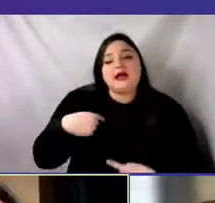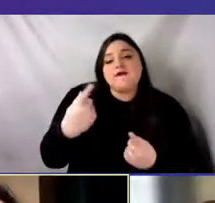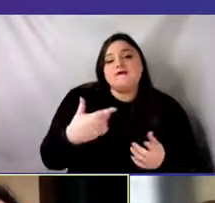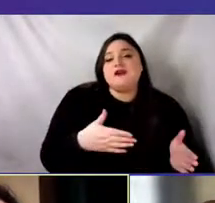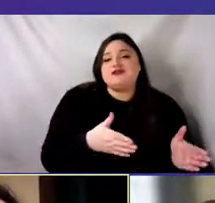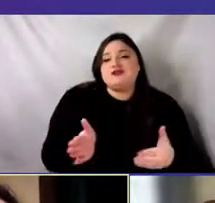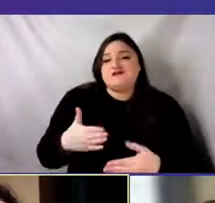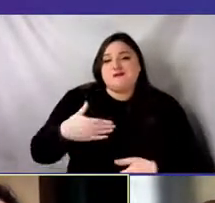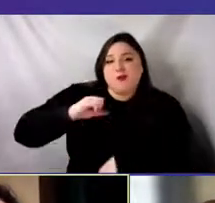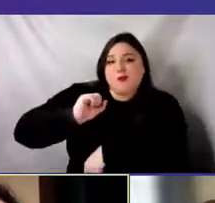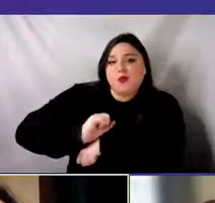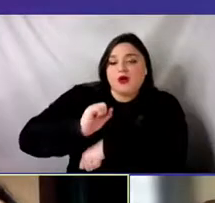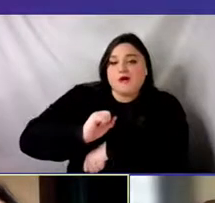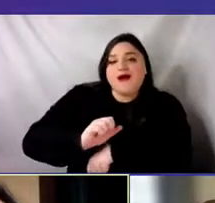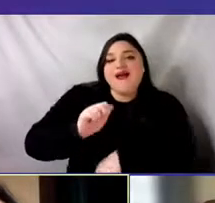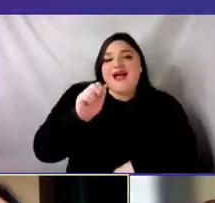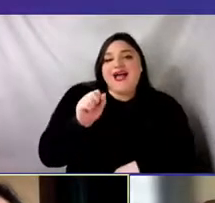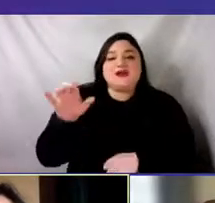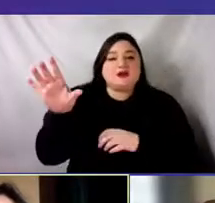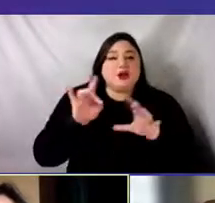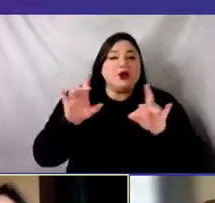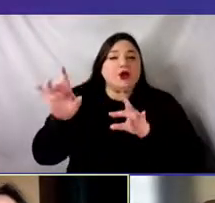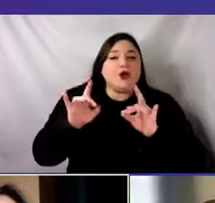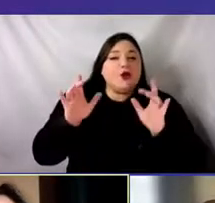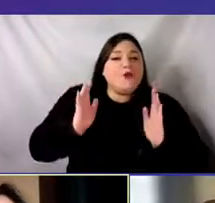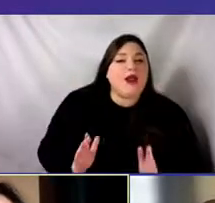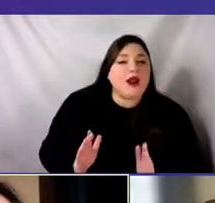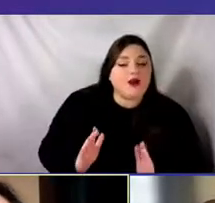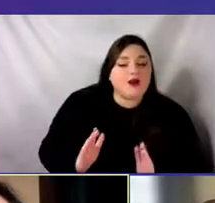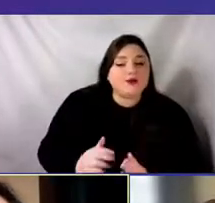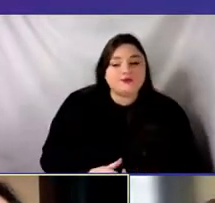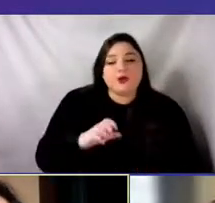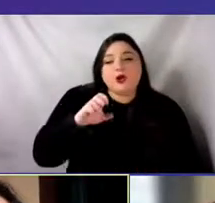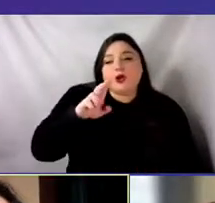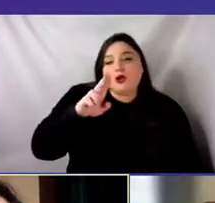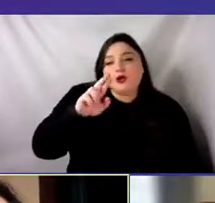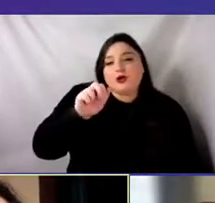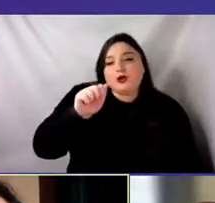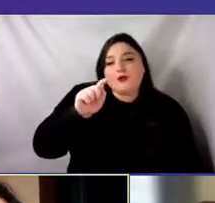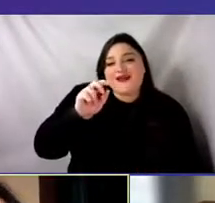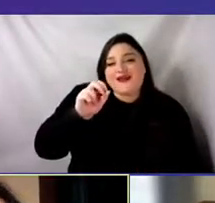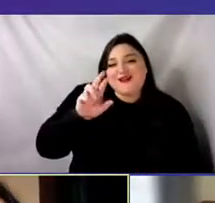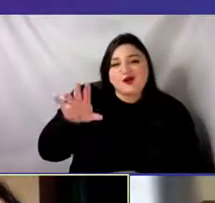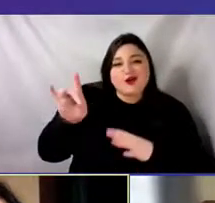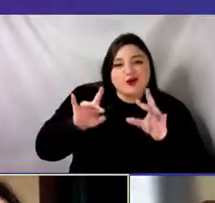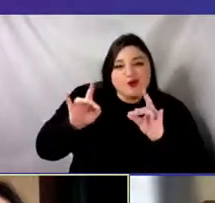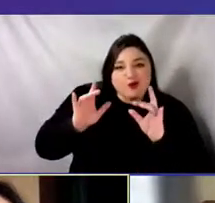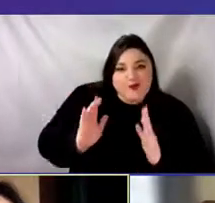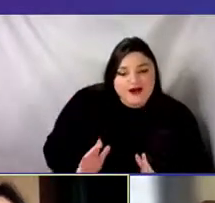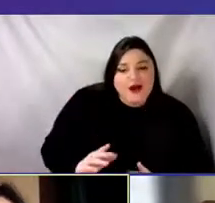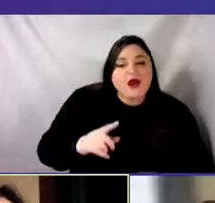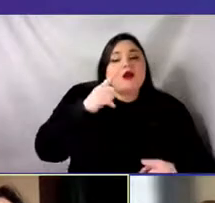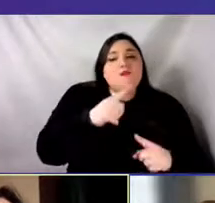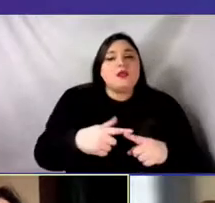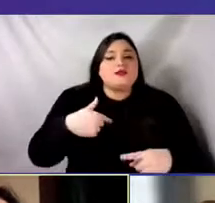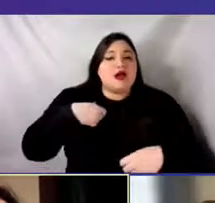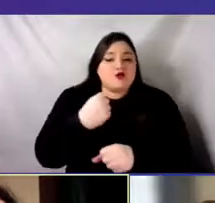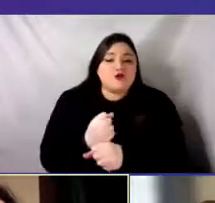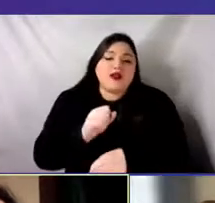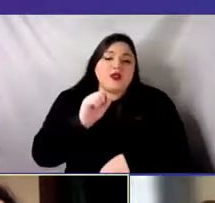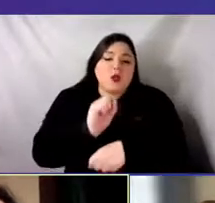work as a curator, um, where I founded the platform, Soft Bodies and Hard Places.